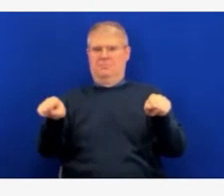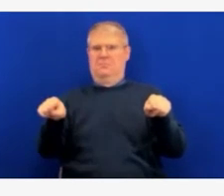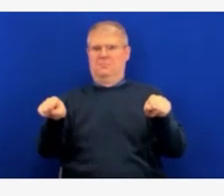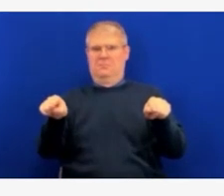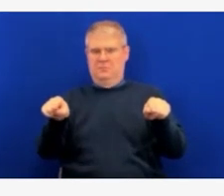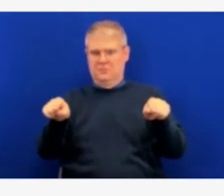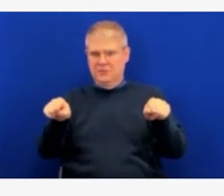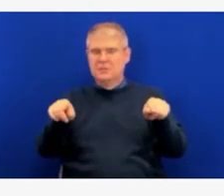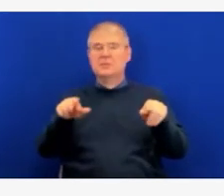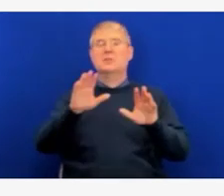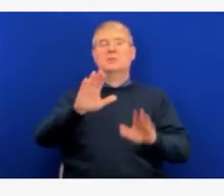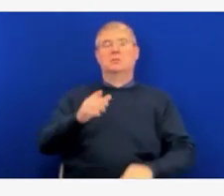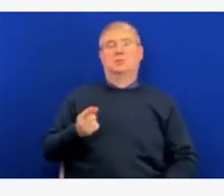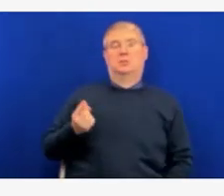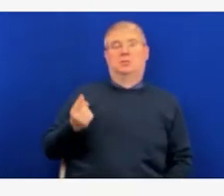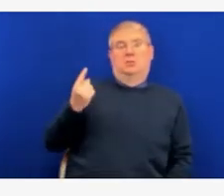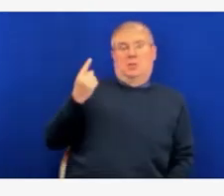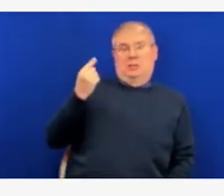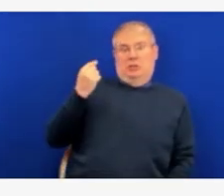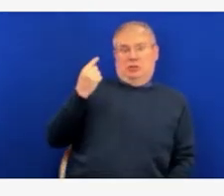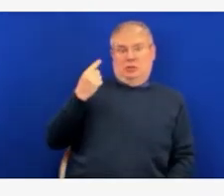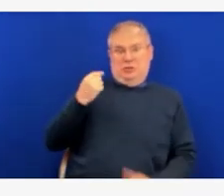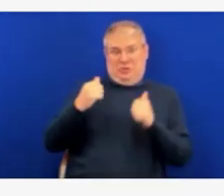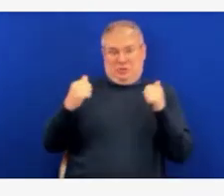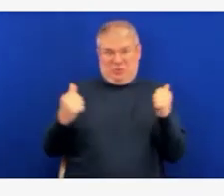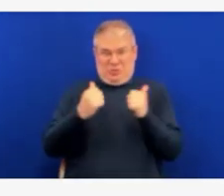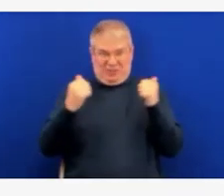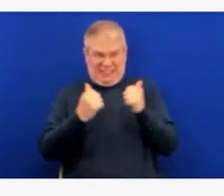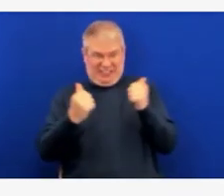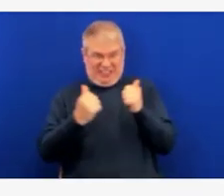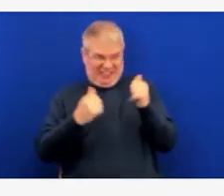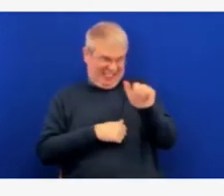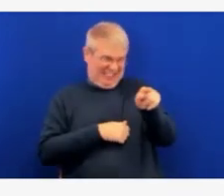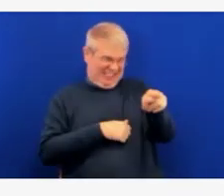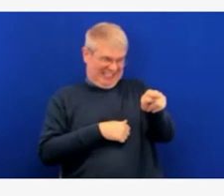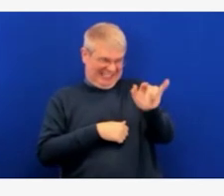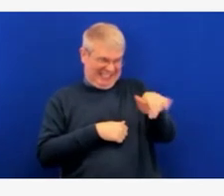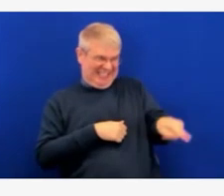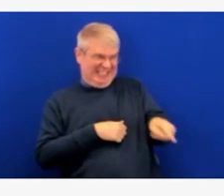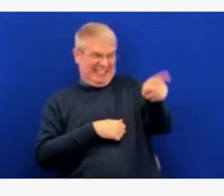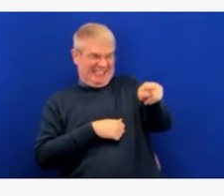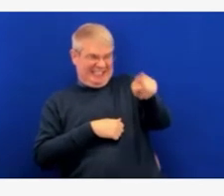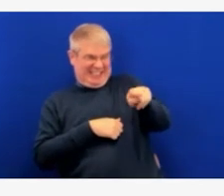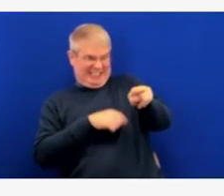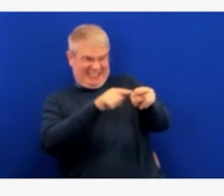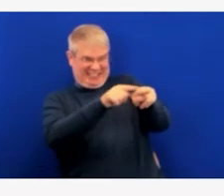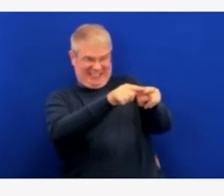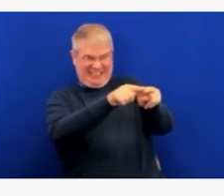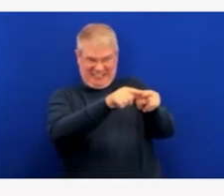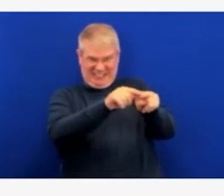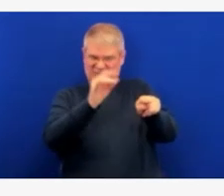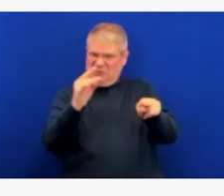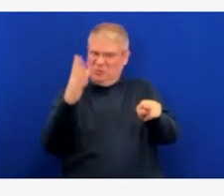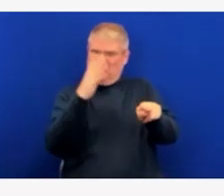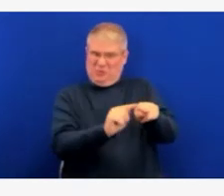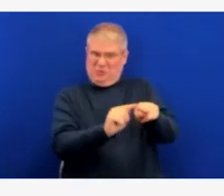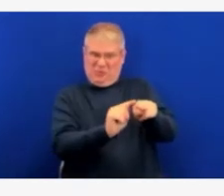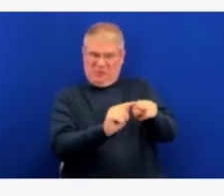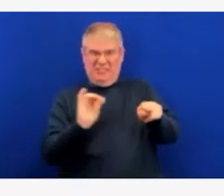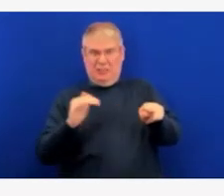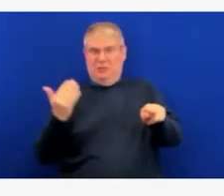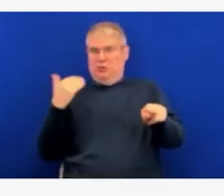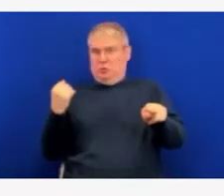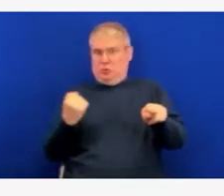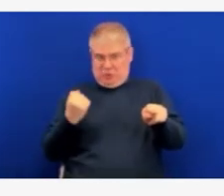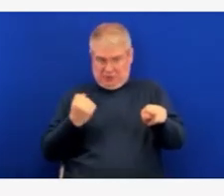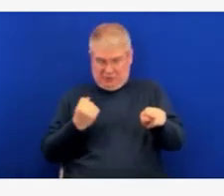bit, even though we have decreased significantly. And as of Saturday, just over 250 Idaho children have had to be